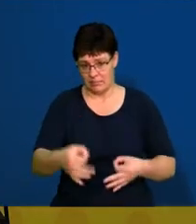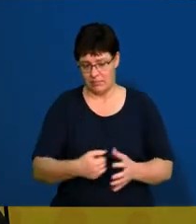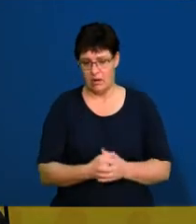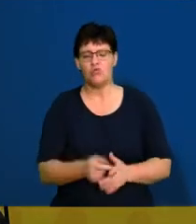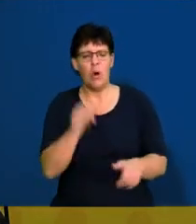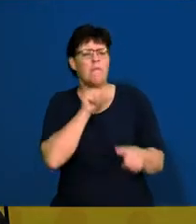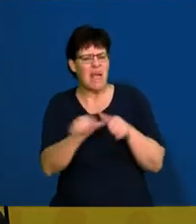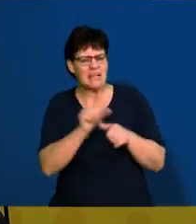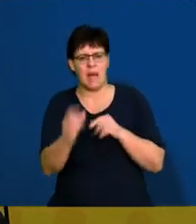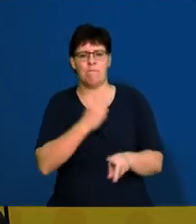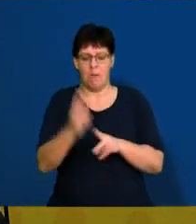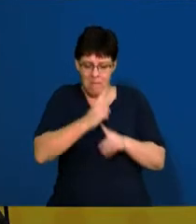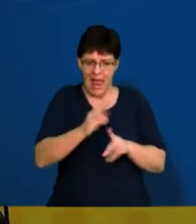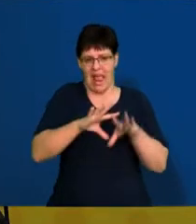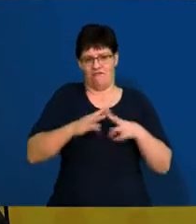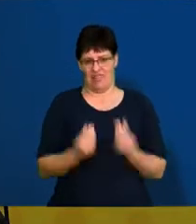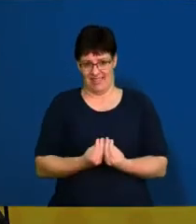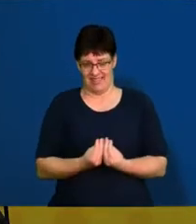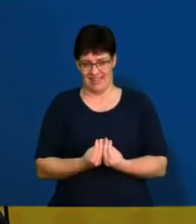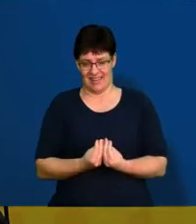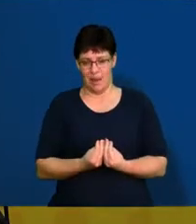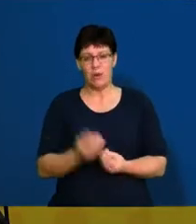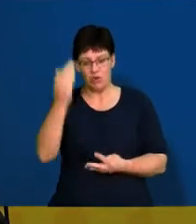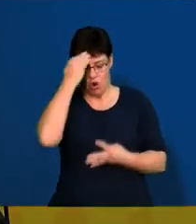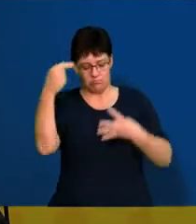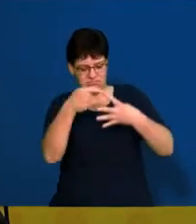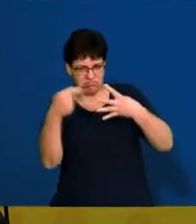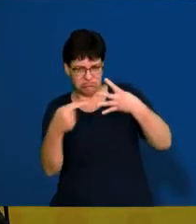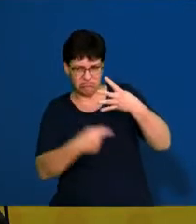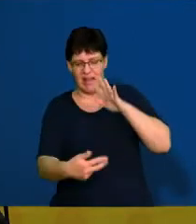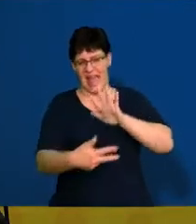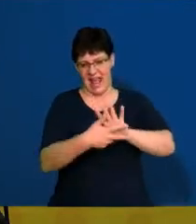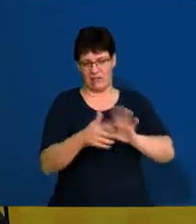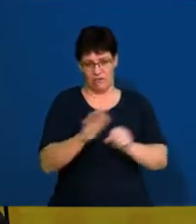rather be prepared for everything and know every single act.